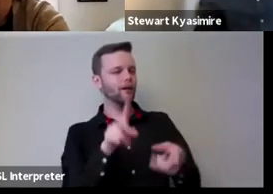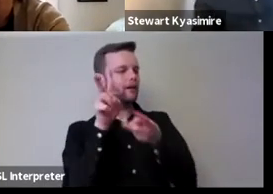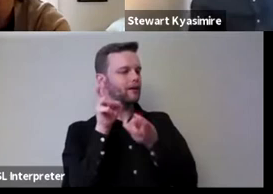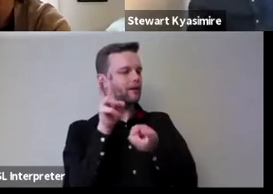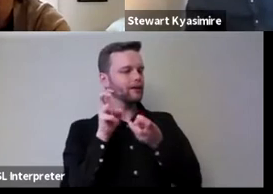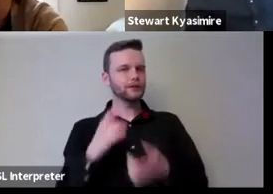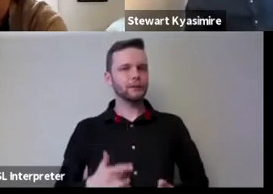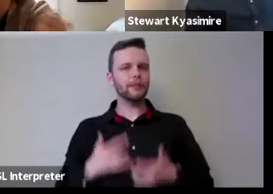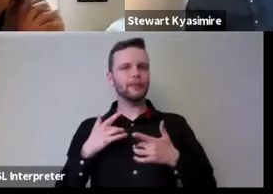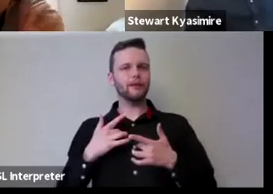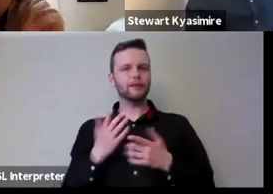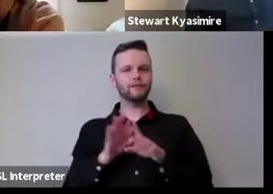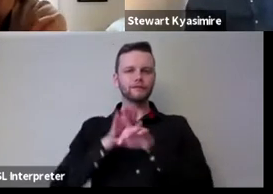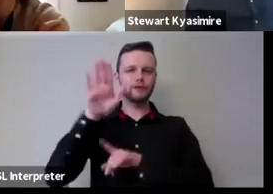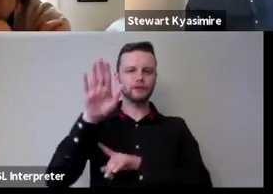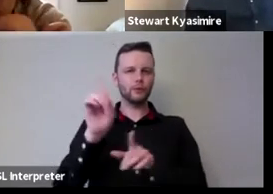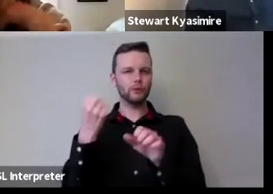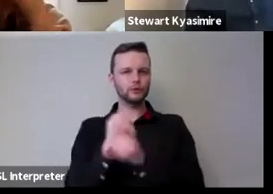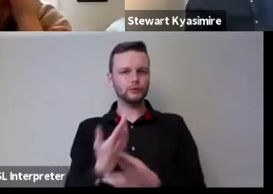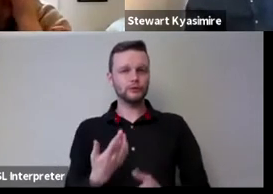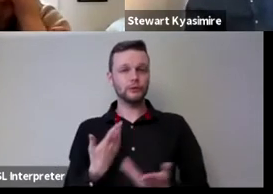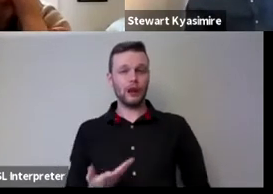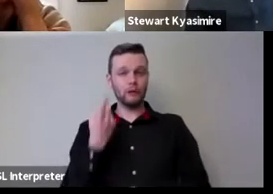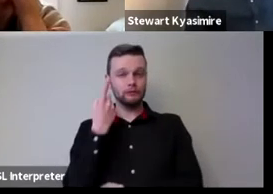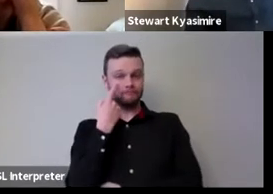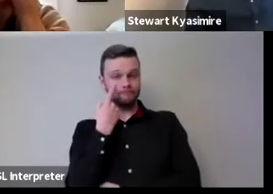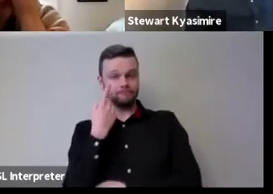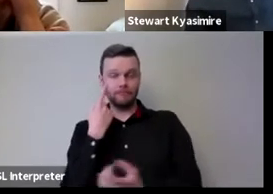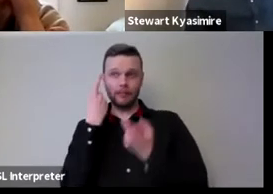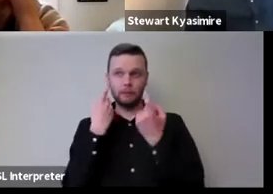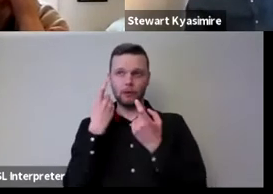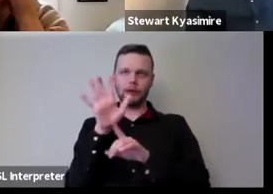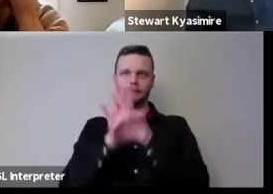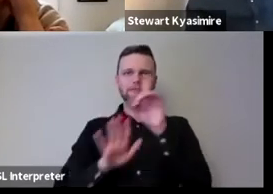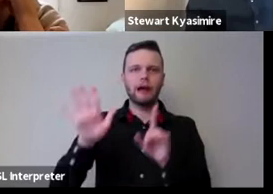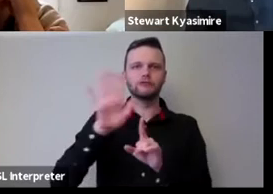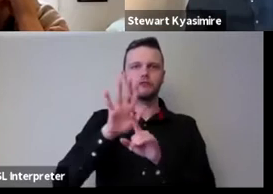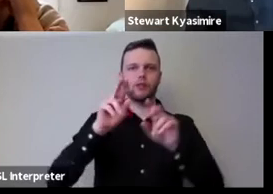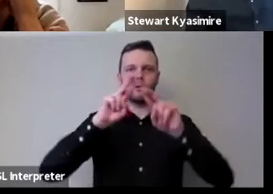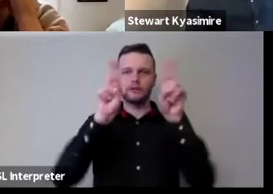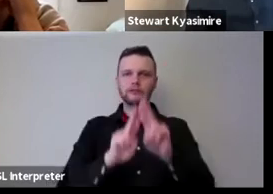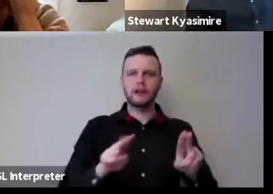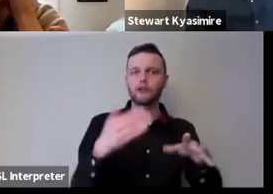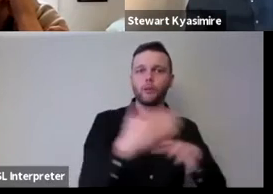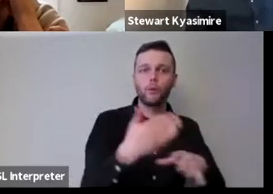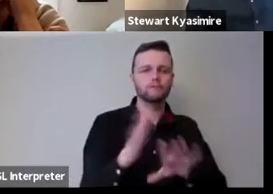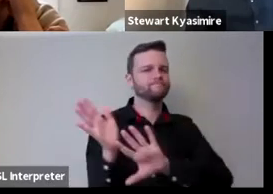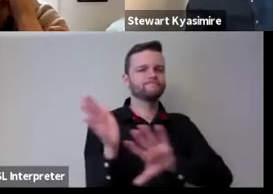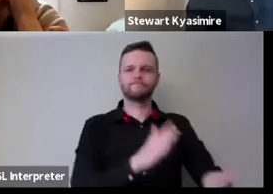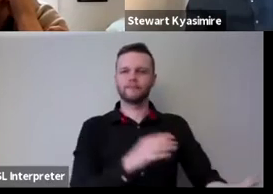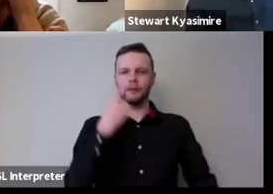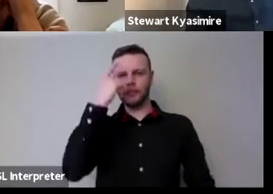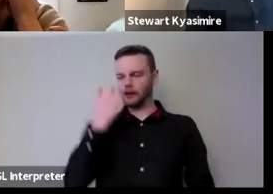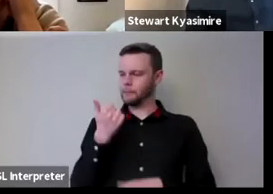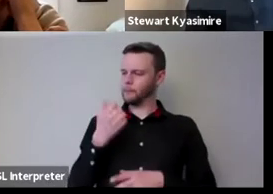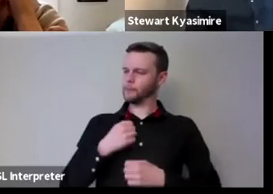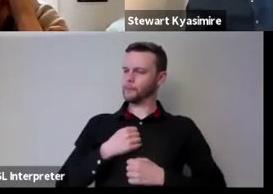want to do in the future and my eye is very much not on national or international travel it's it's around how can I be of